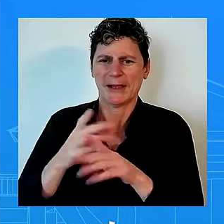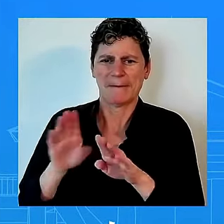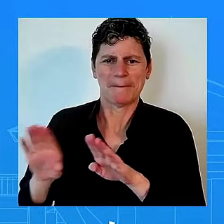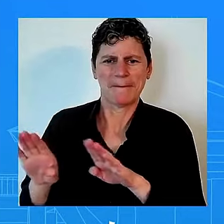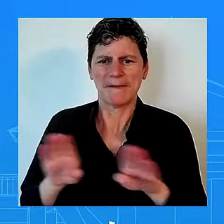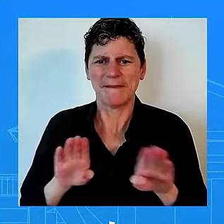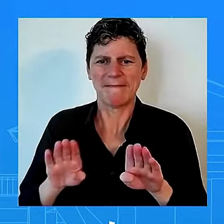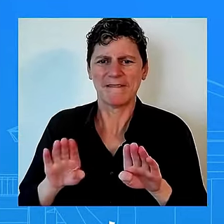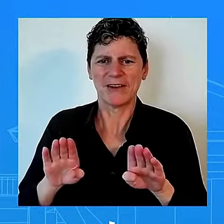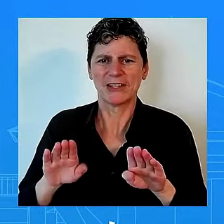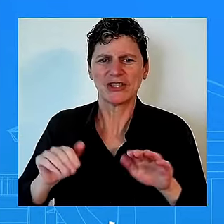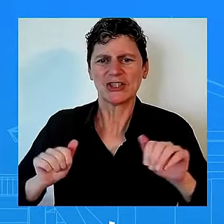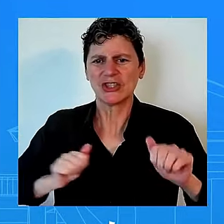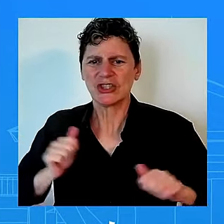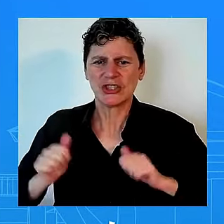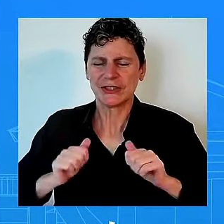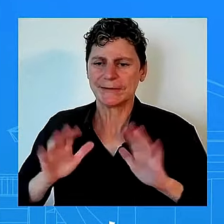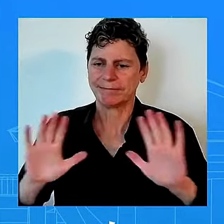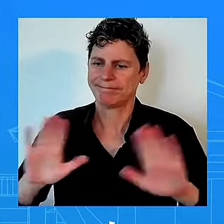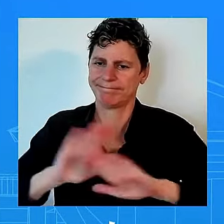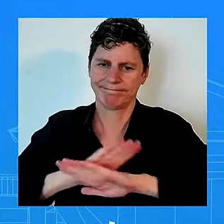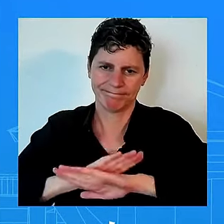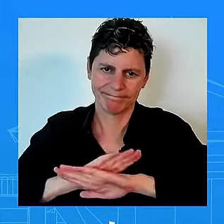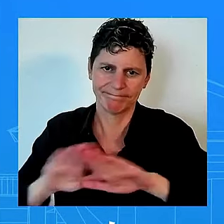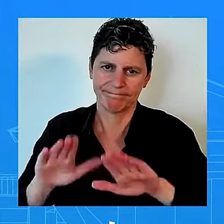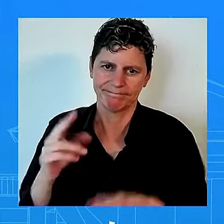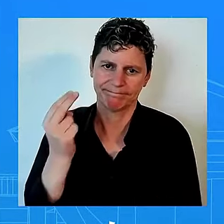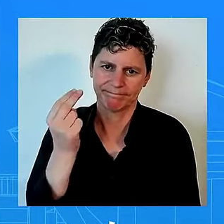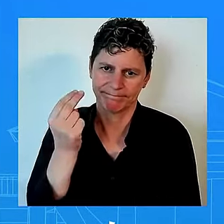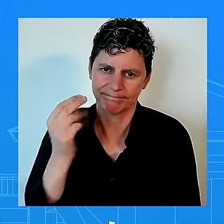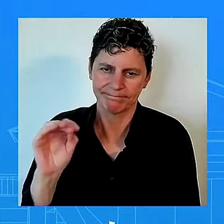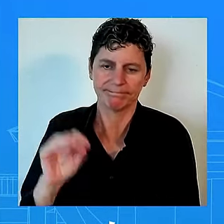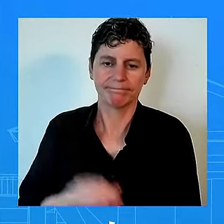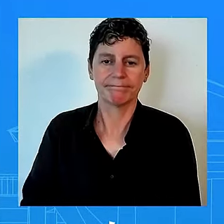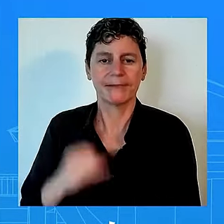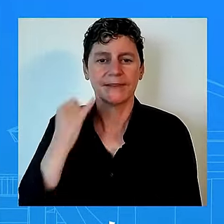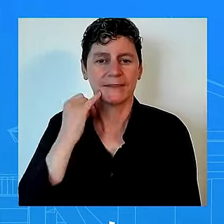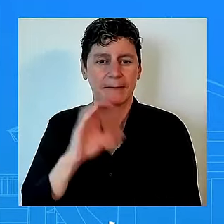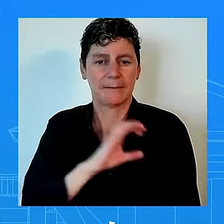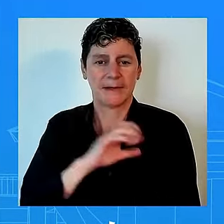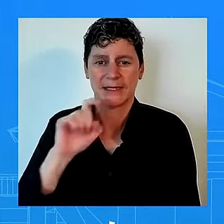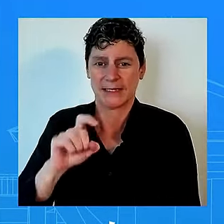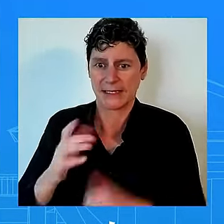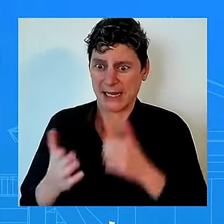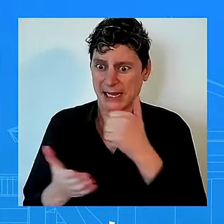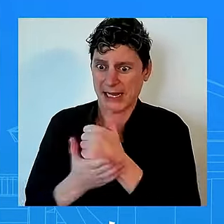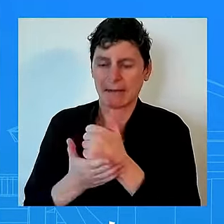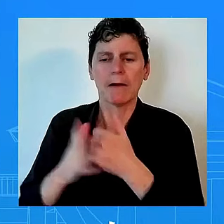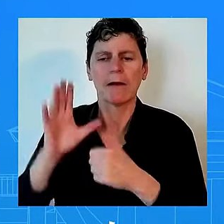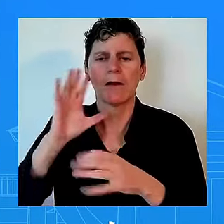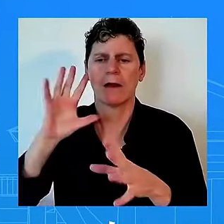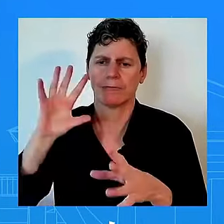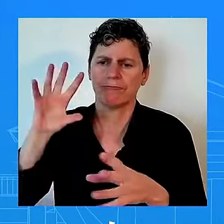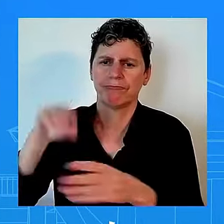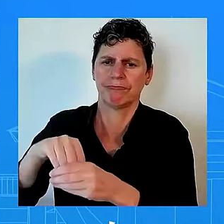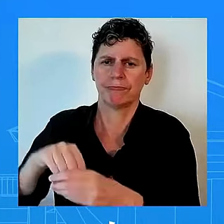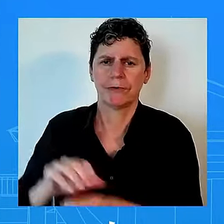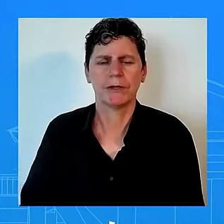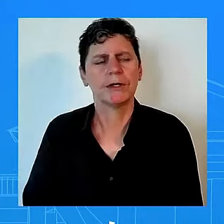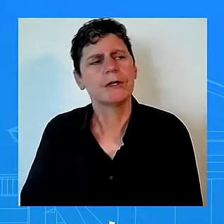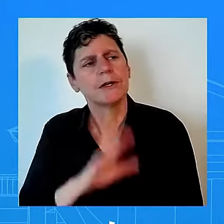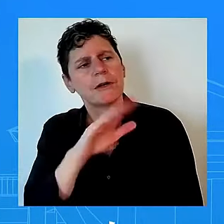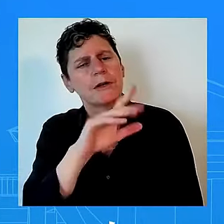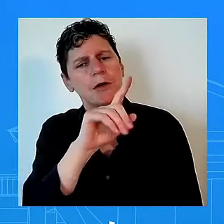on the ground by the local the local police thank you and just to bounce off the question about springfield the ohio governor said that